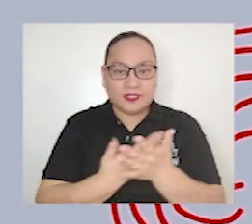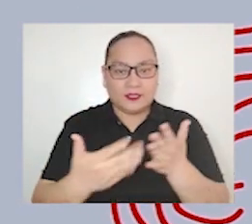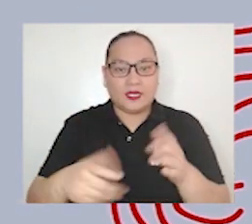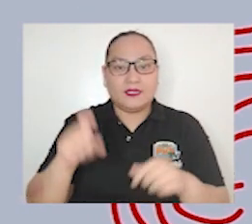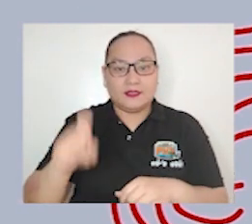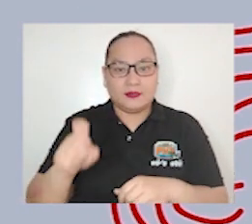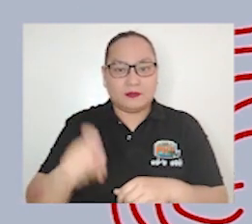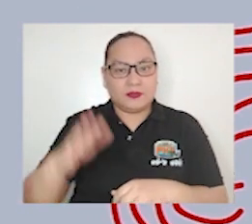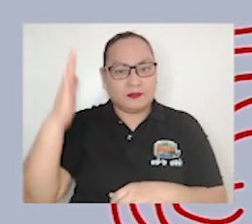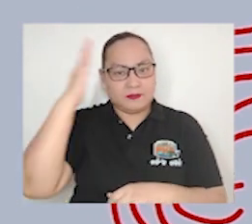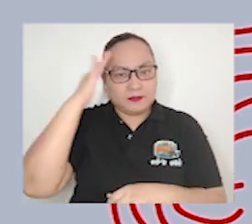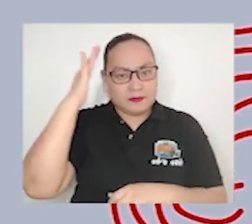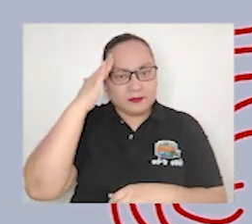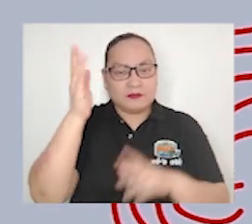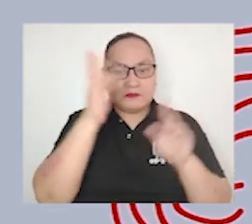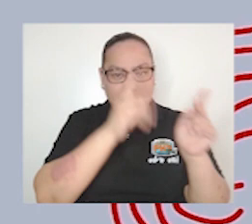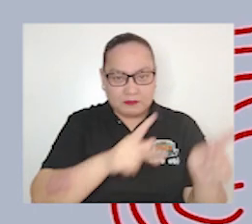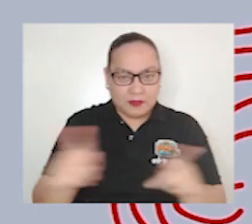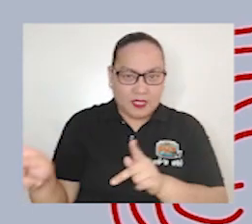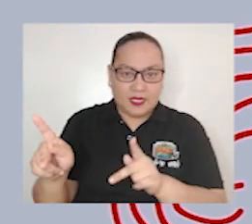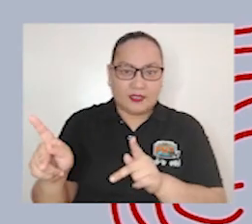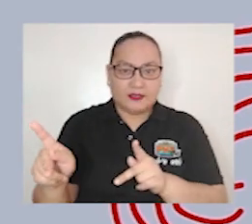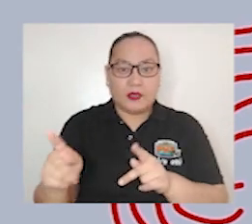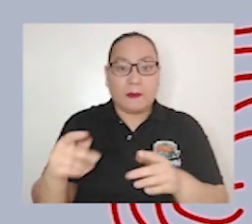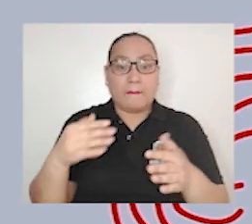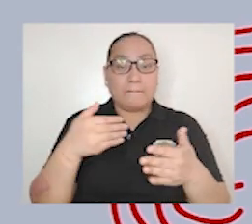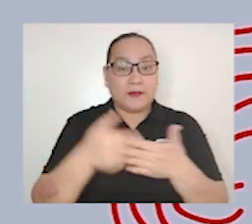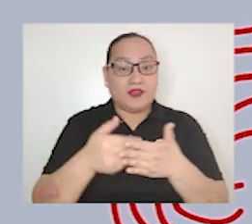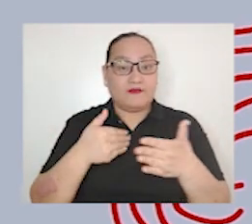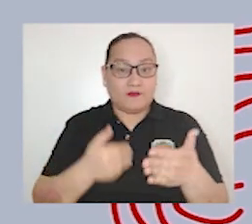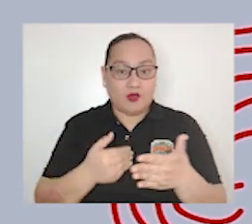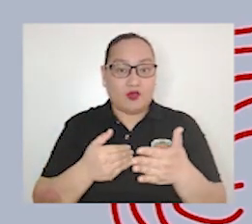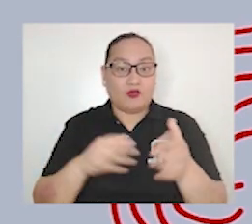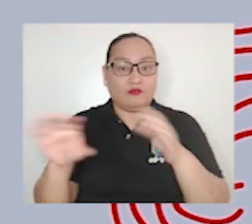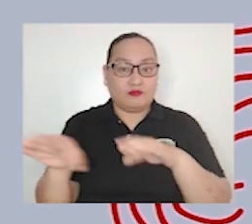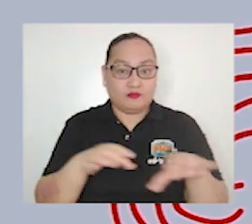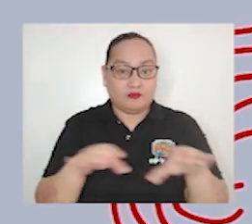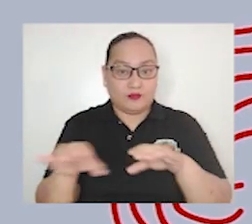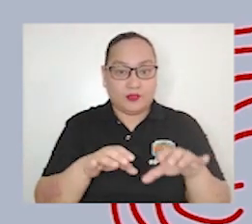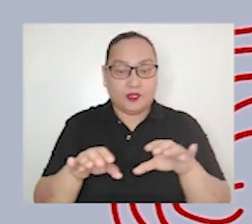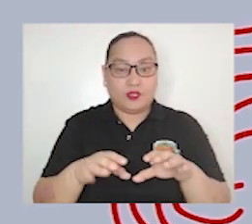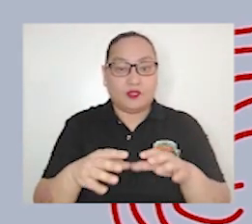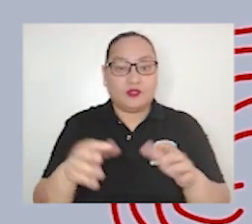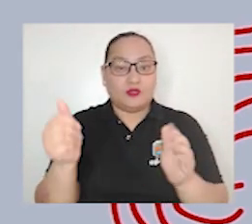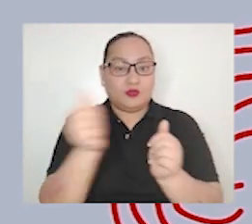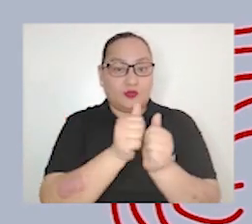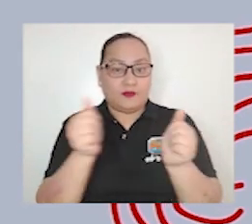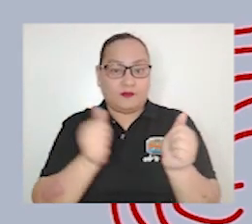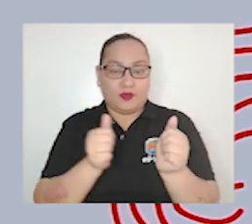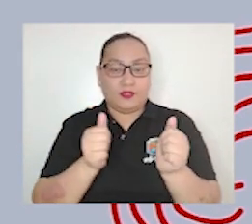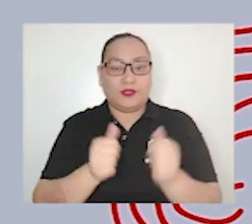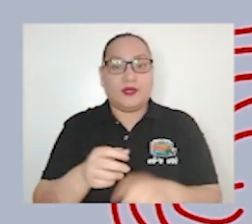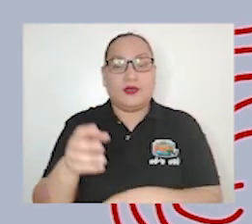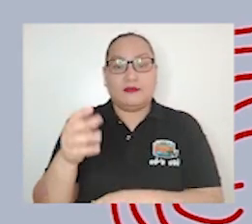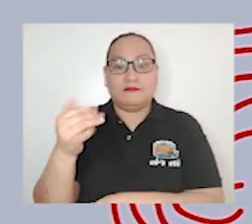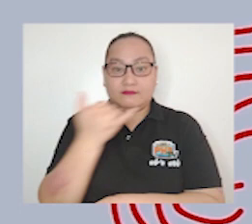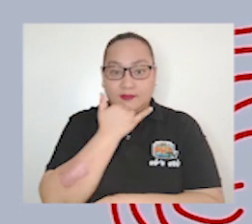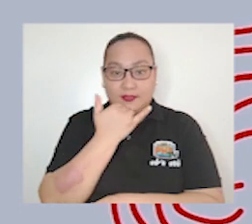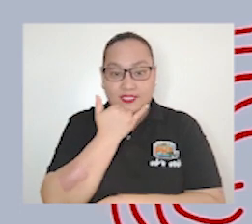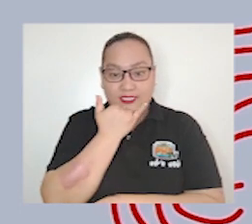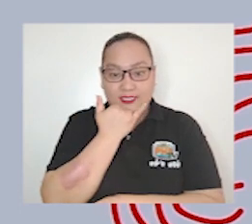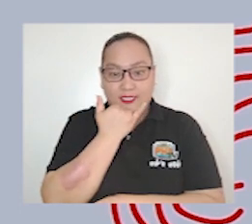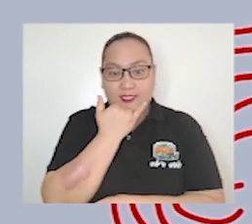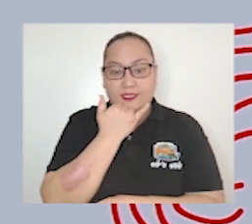plan before executing an action to avoid mistakes and failures This is the same in